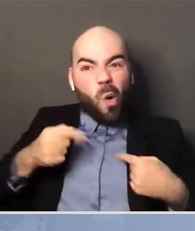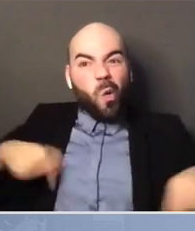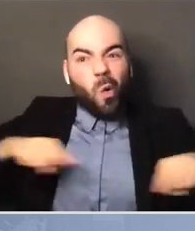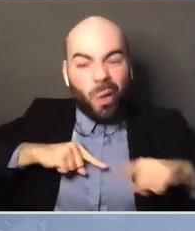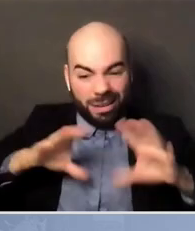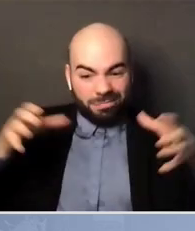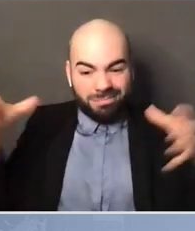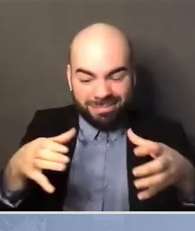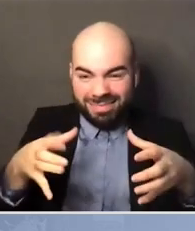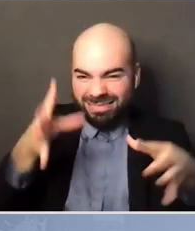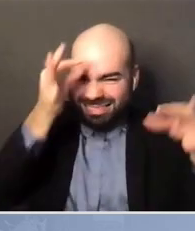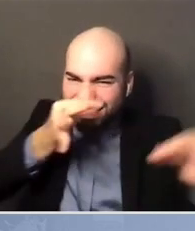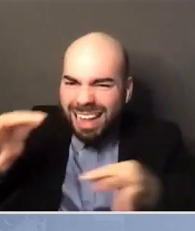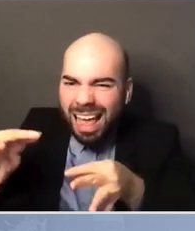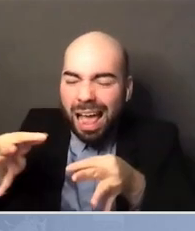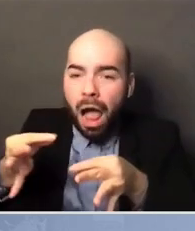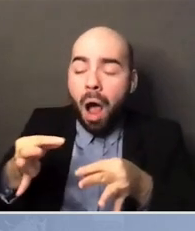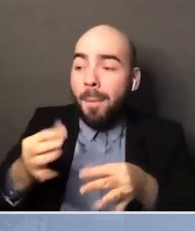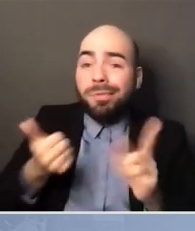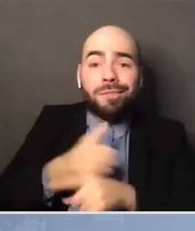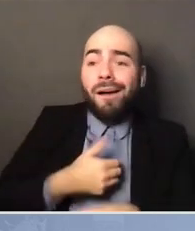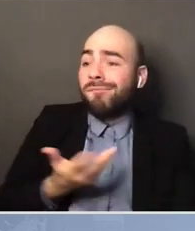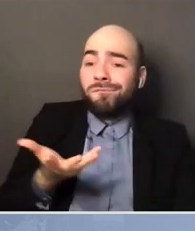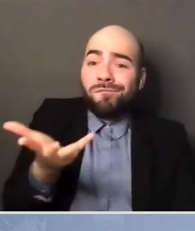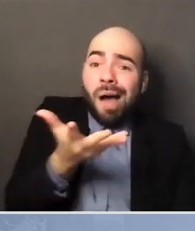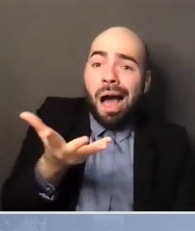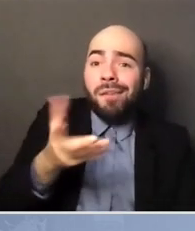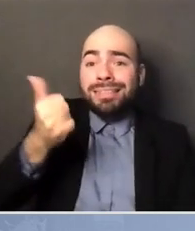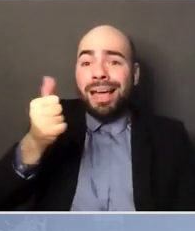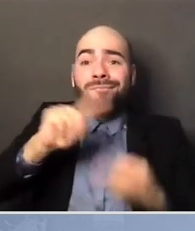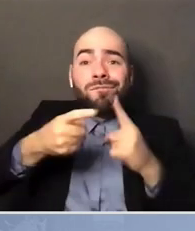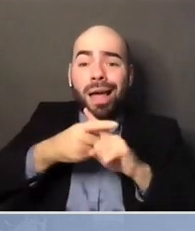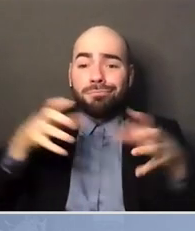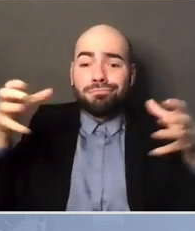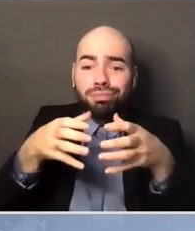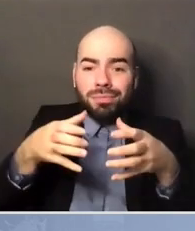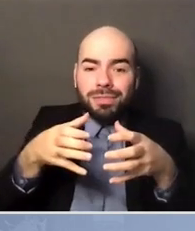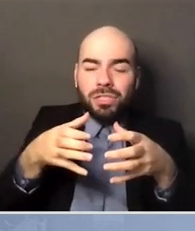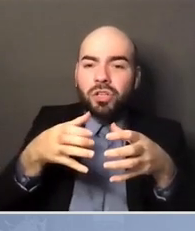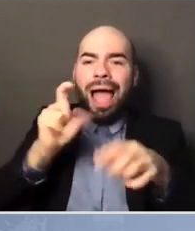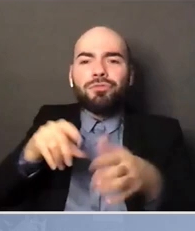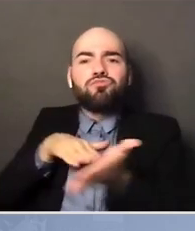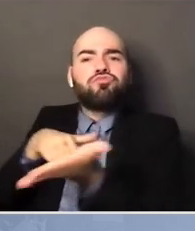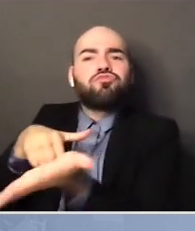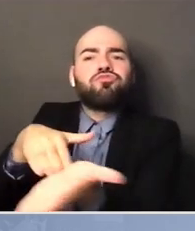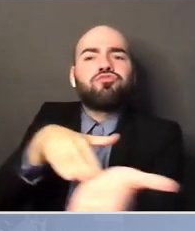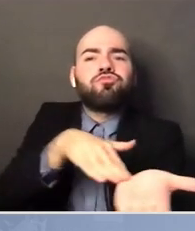you or five of you, you go, well, let's see, we'll take a vote because we can only afford one pizza.